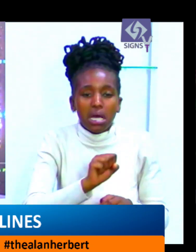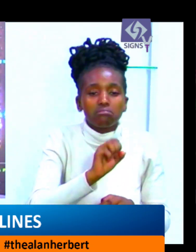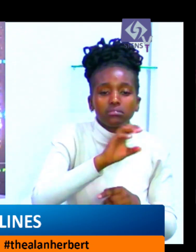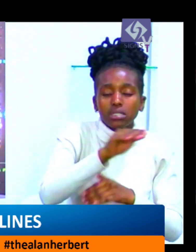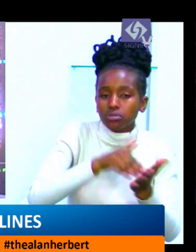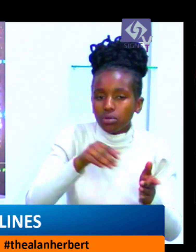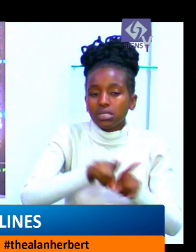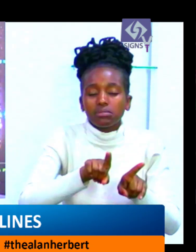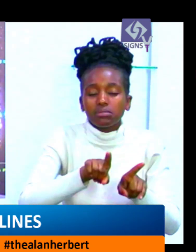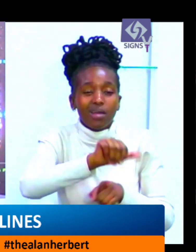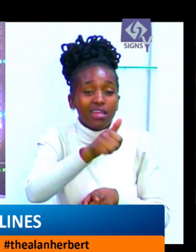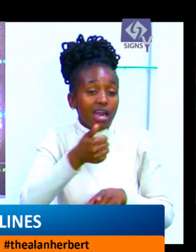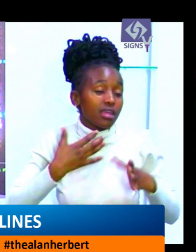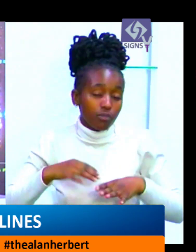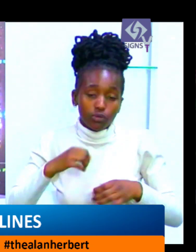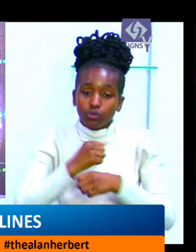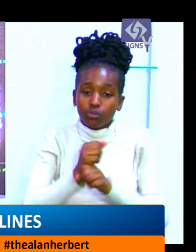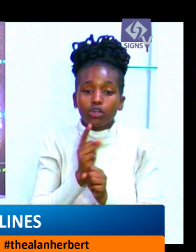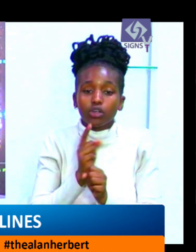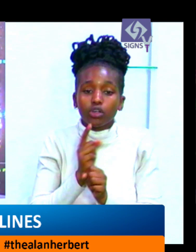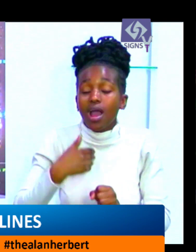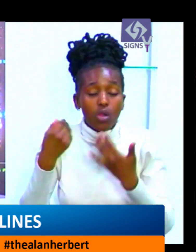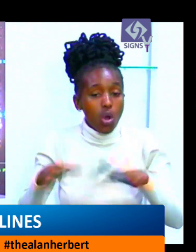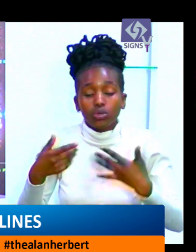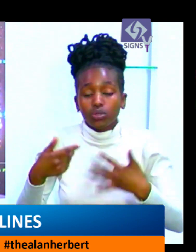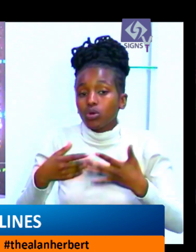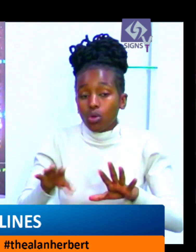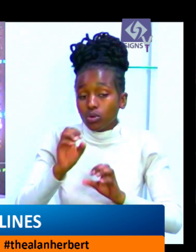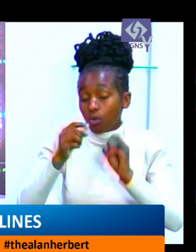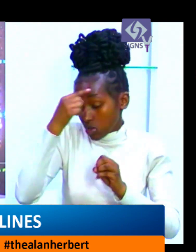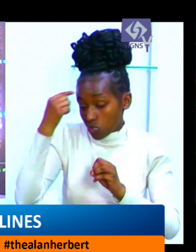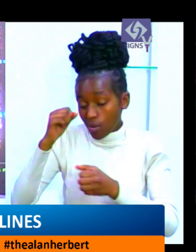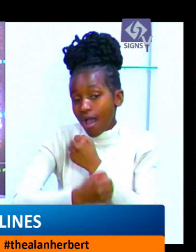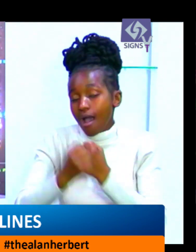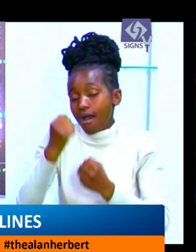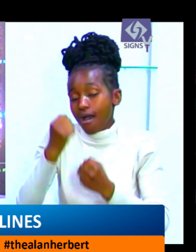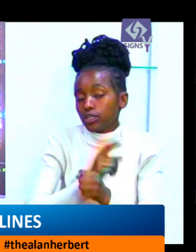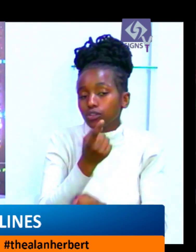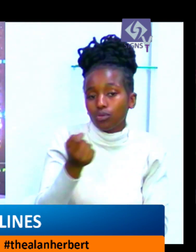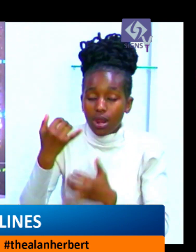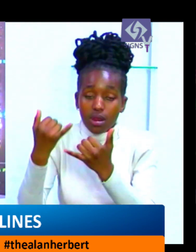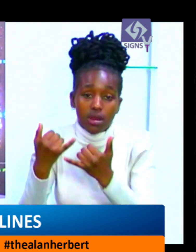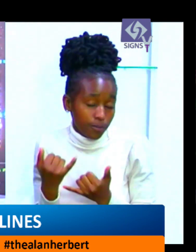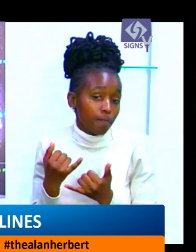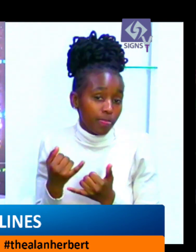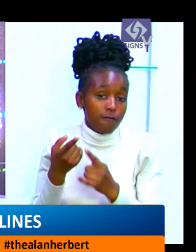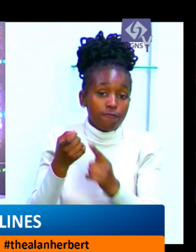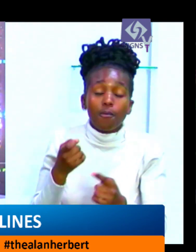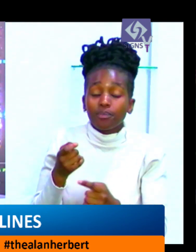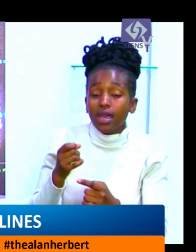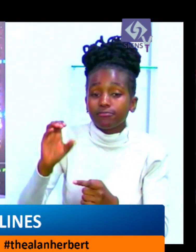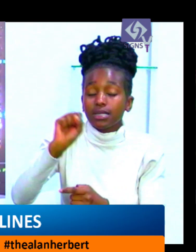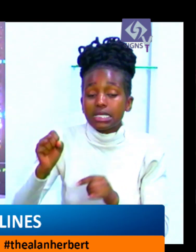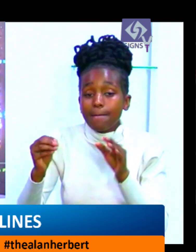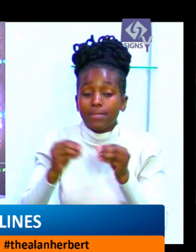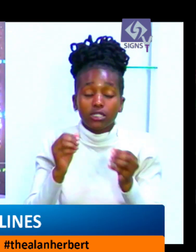storage device we've already seen that the data was put to amazon we don't know what was put there how was it put there how can we